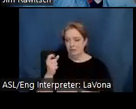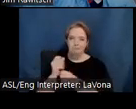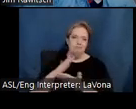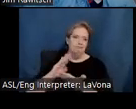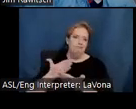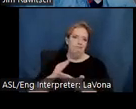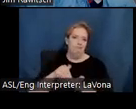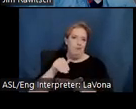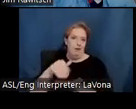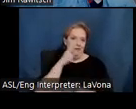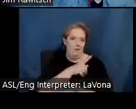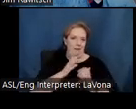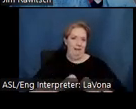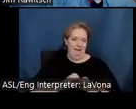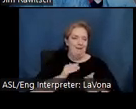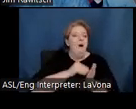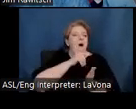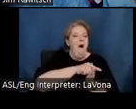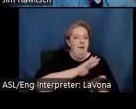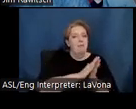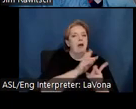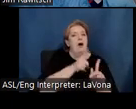many of whom would become long-time friends of the family.